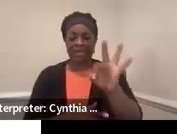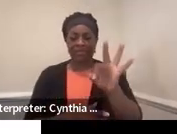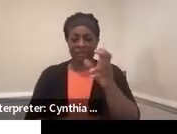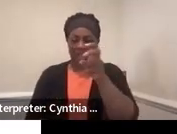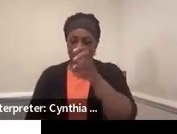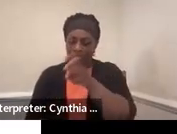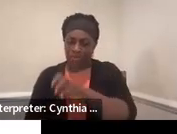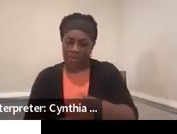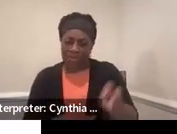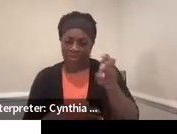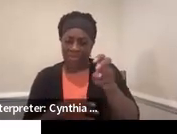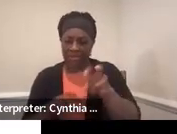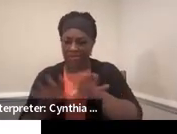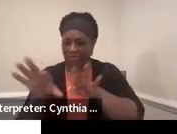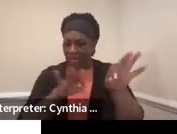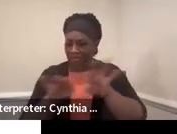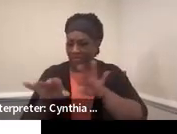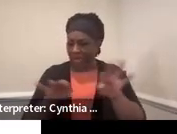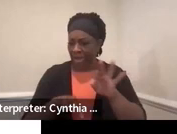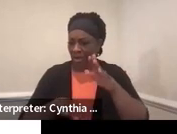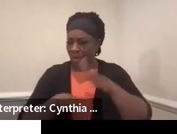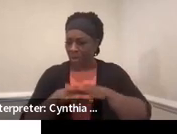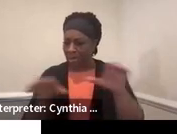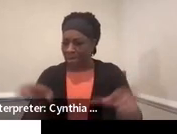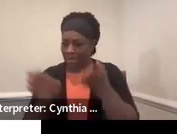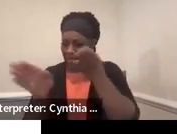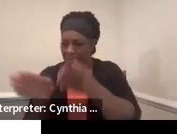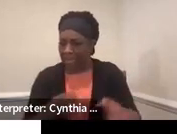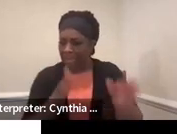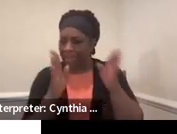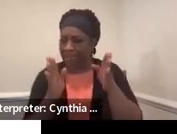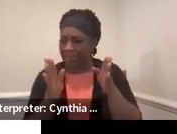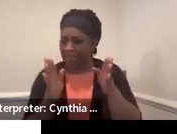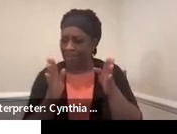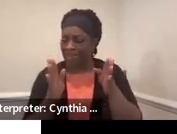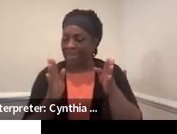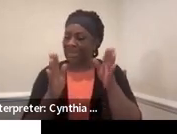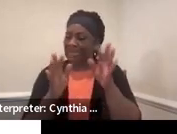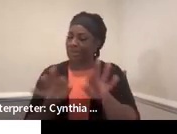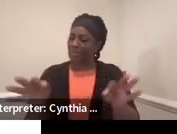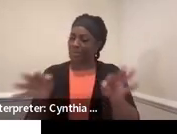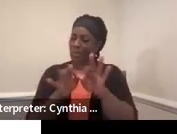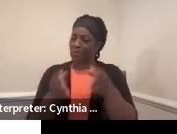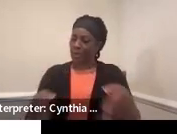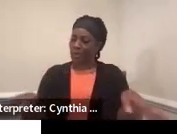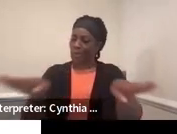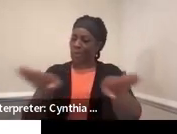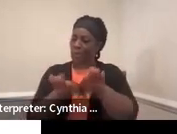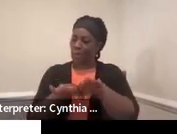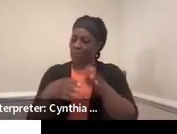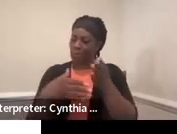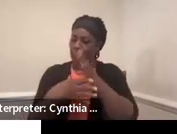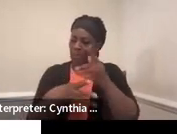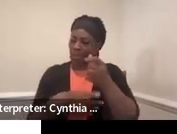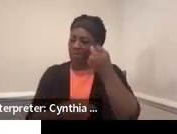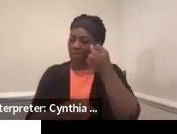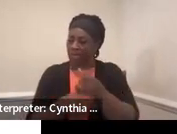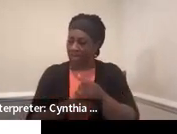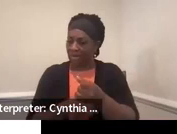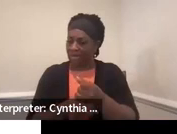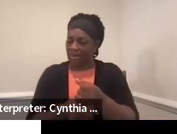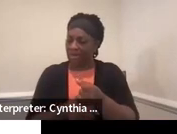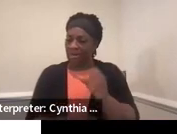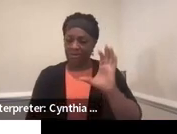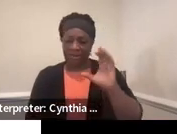on a corrective action plan, you have to close those within one year of the cap being